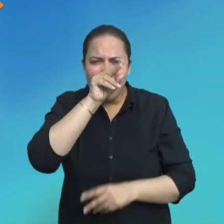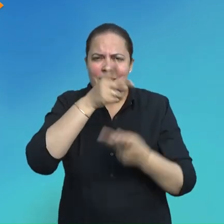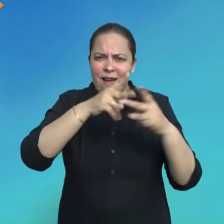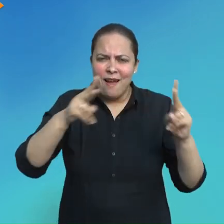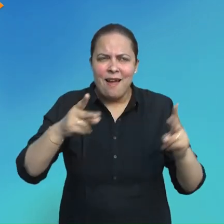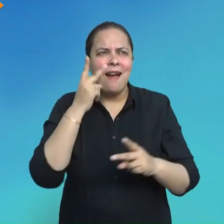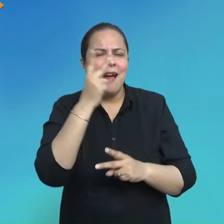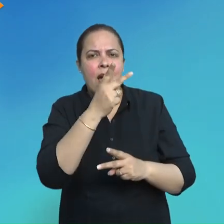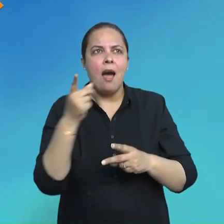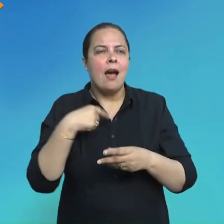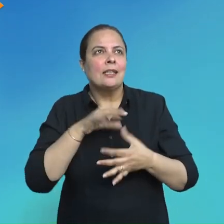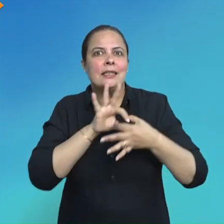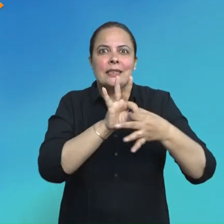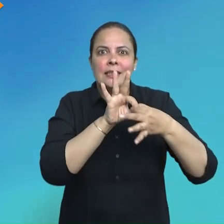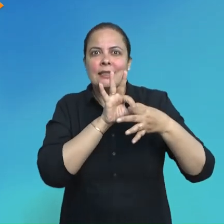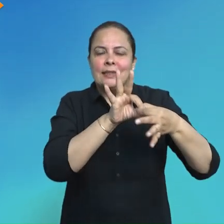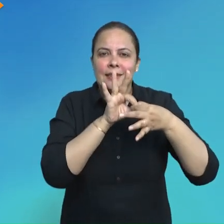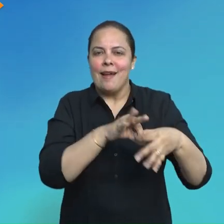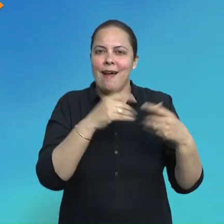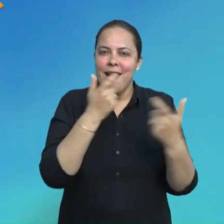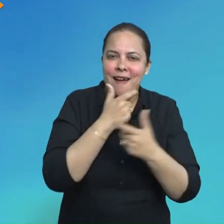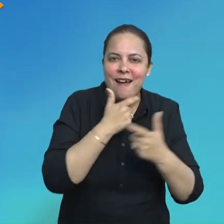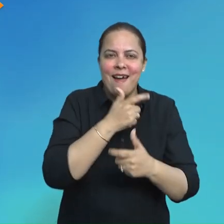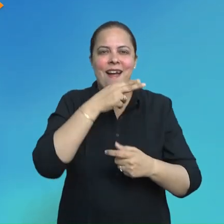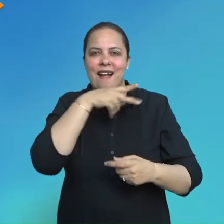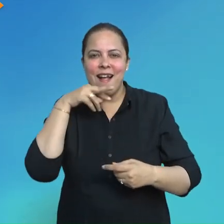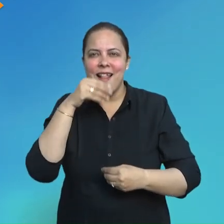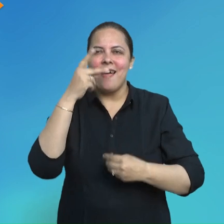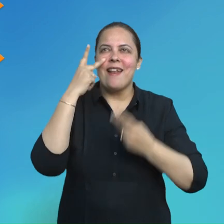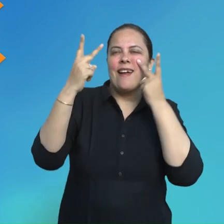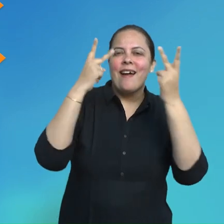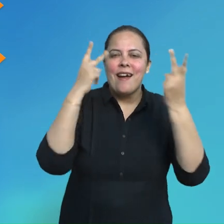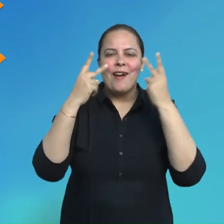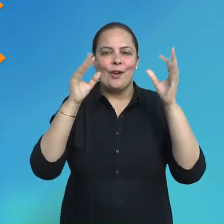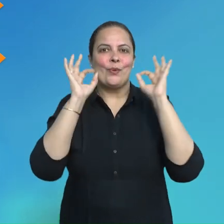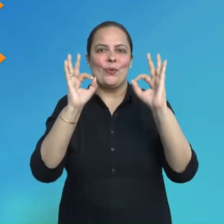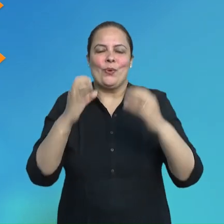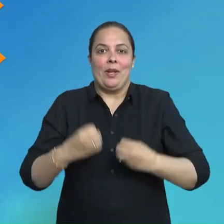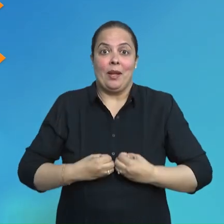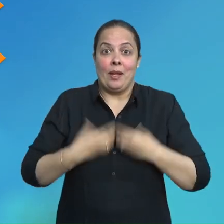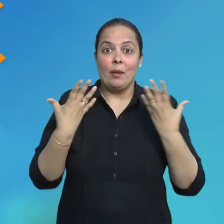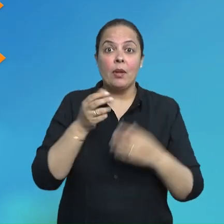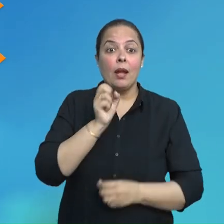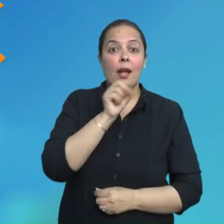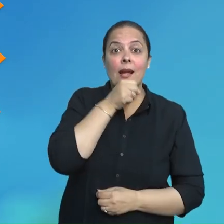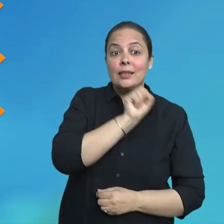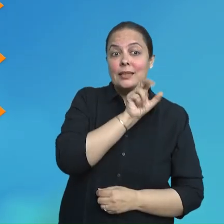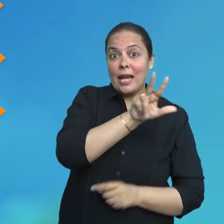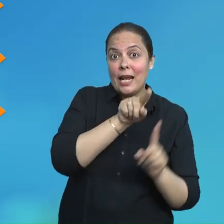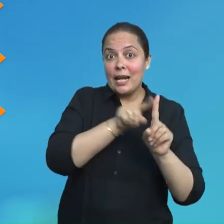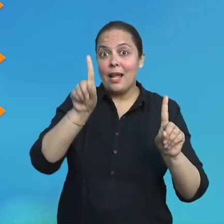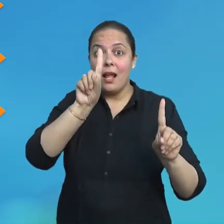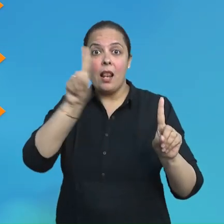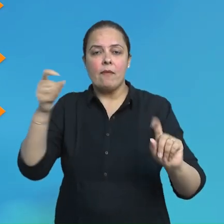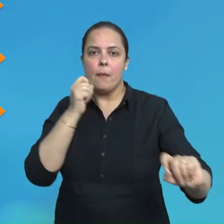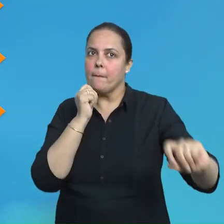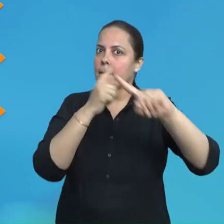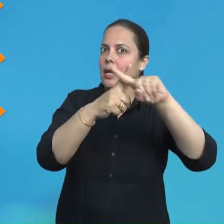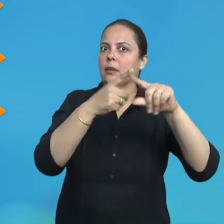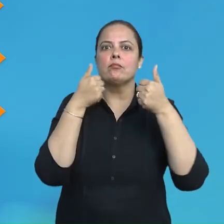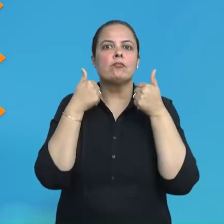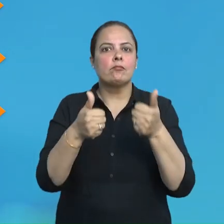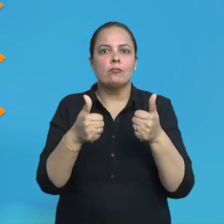joyful and engaging for children aged 8 to 11 years. The videos are organized thematically